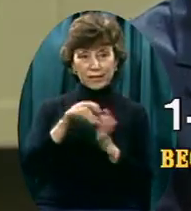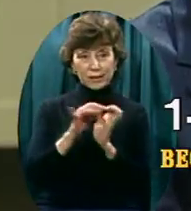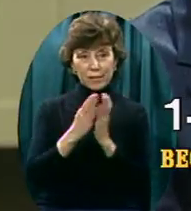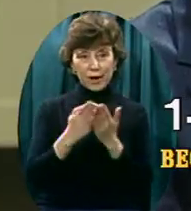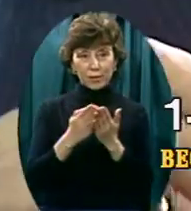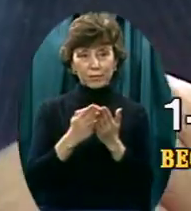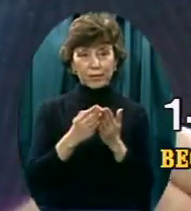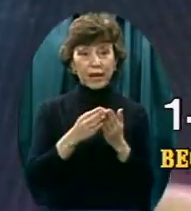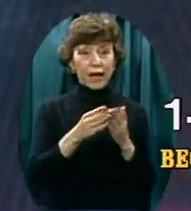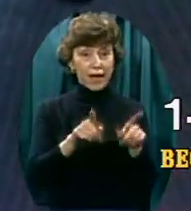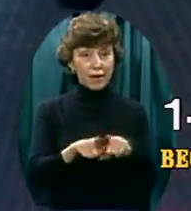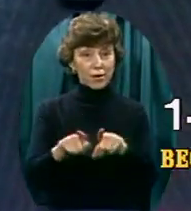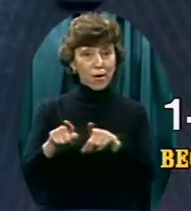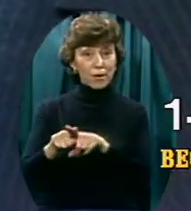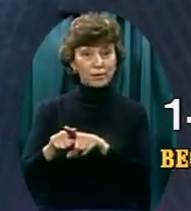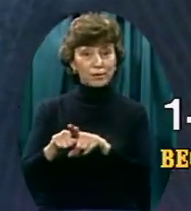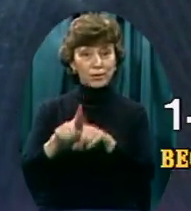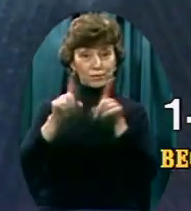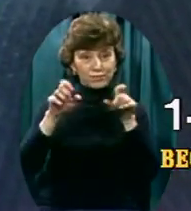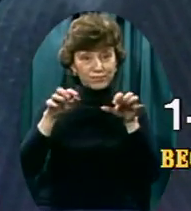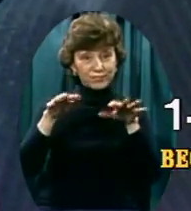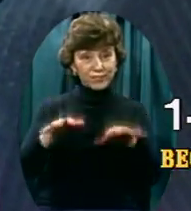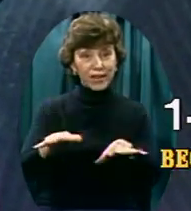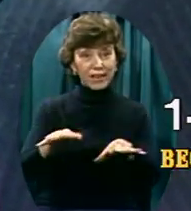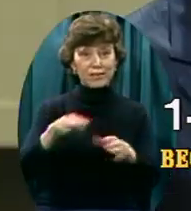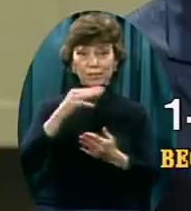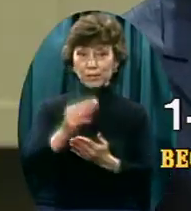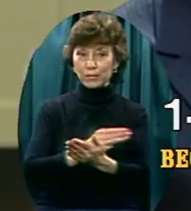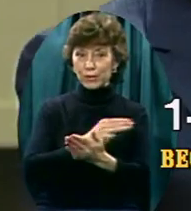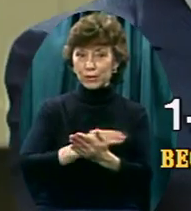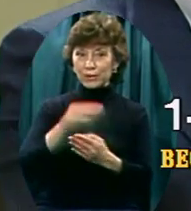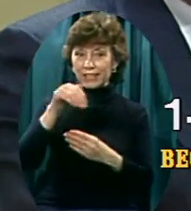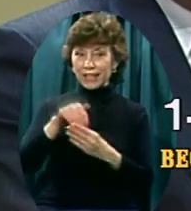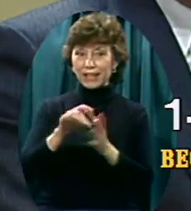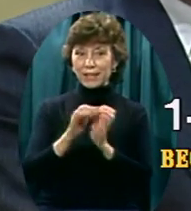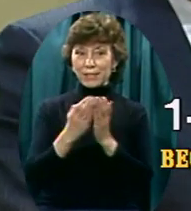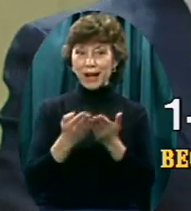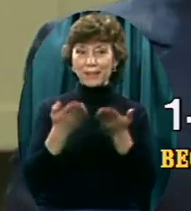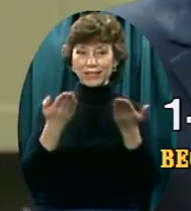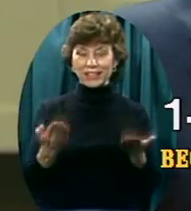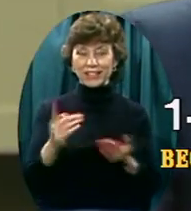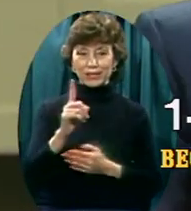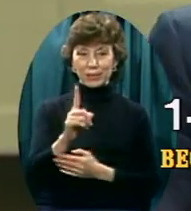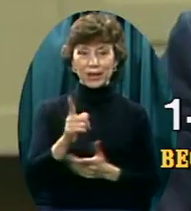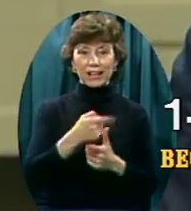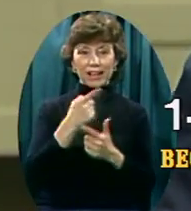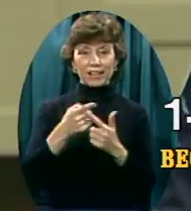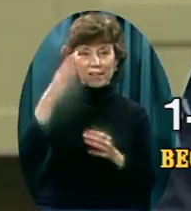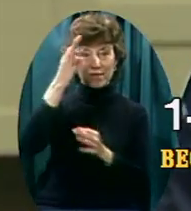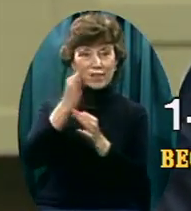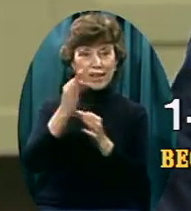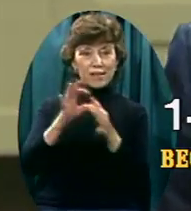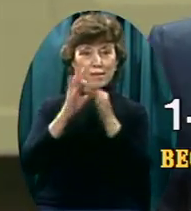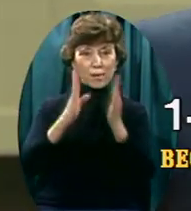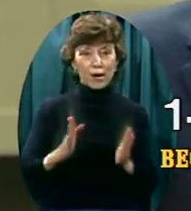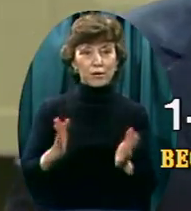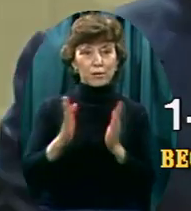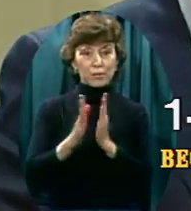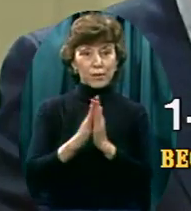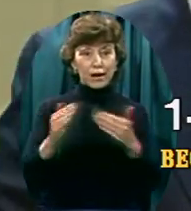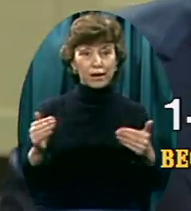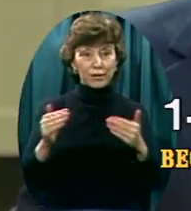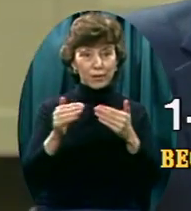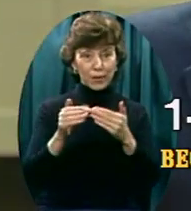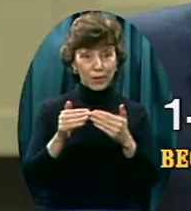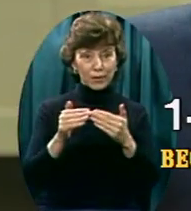quiz always. This one is on Bible music, music in the Bible. And then, of course, faith partner prayer corner and so on. You'll get that every month